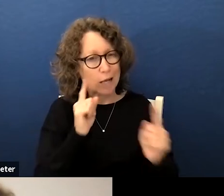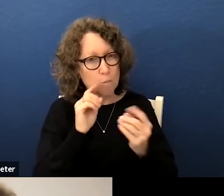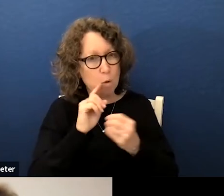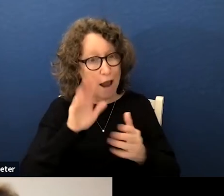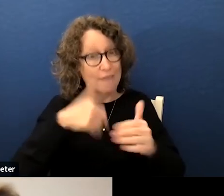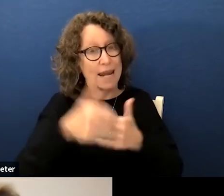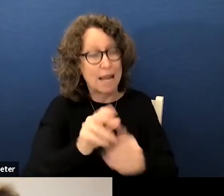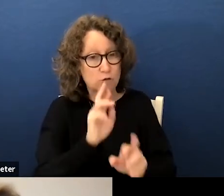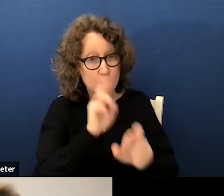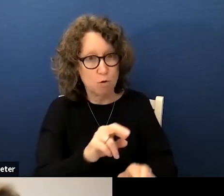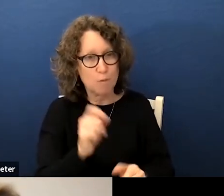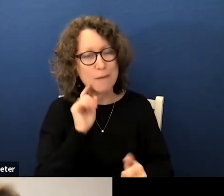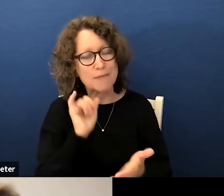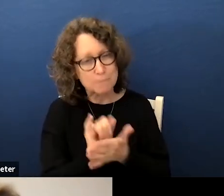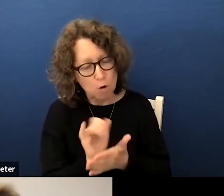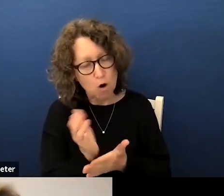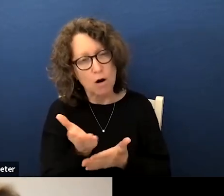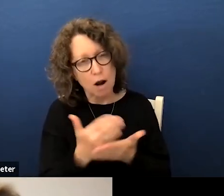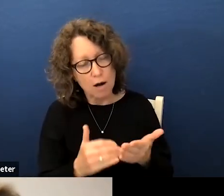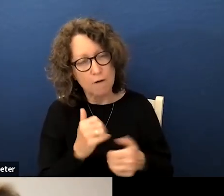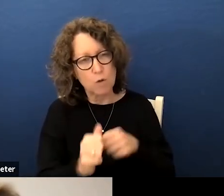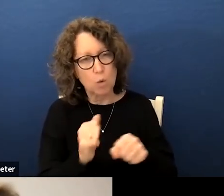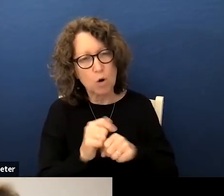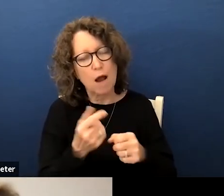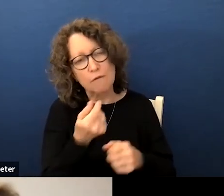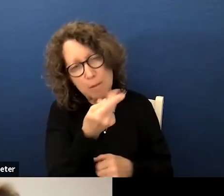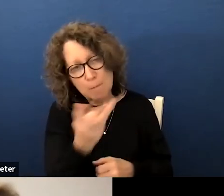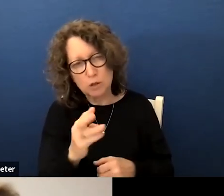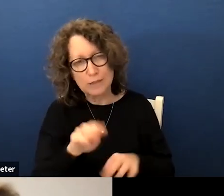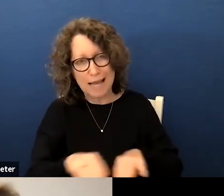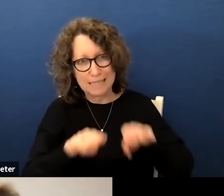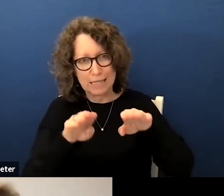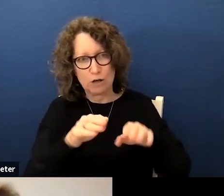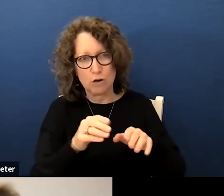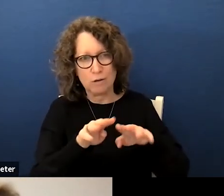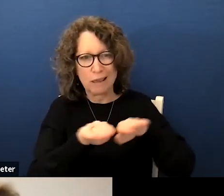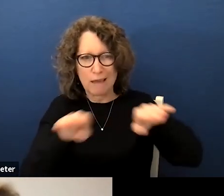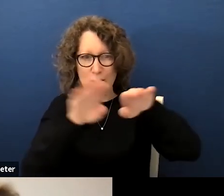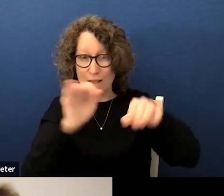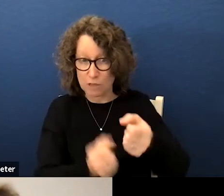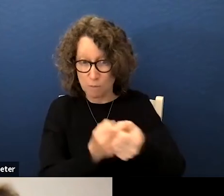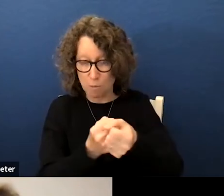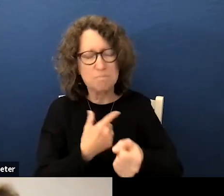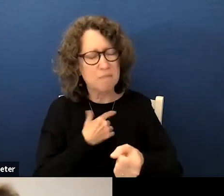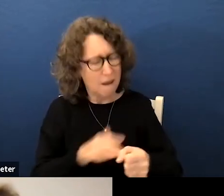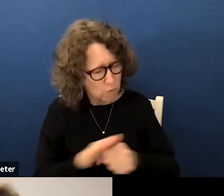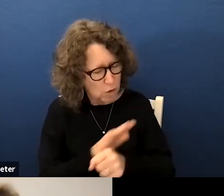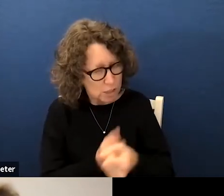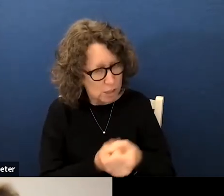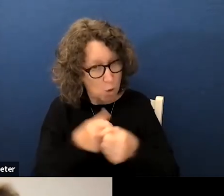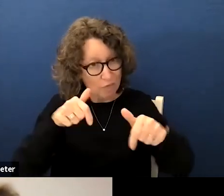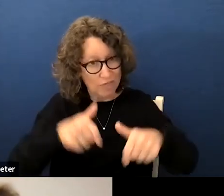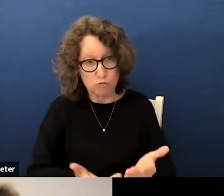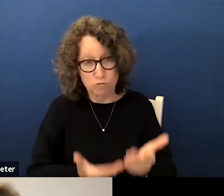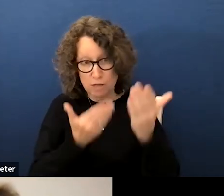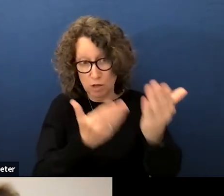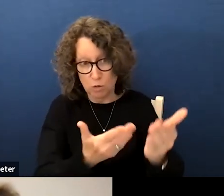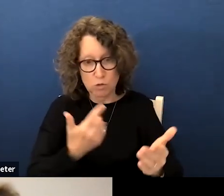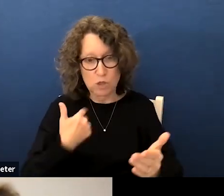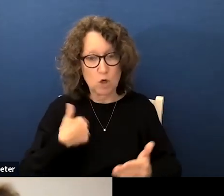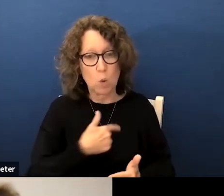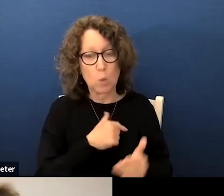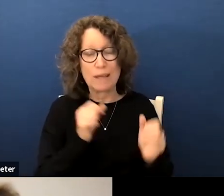next report because this is part of the work we're doing with multi-tiered systems of support i fully support this resolution so that we can